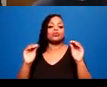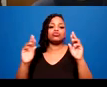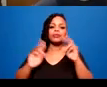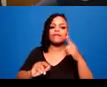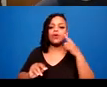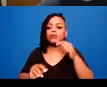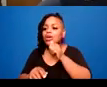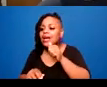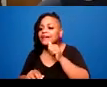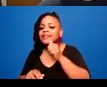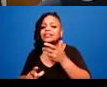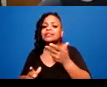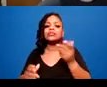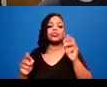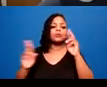touching without consent.